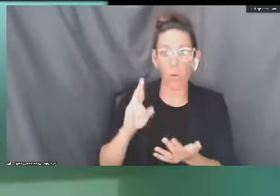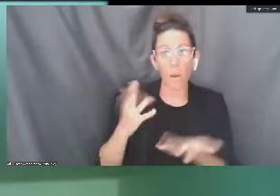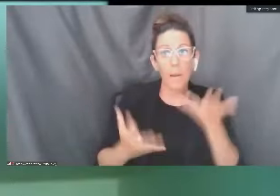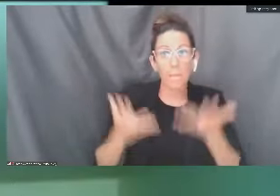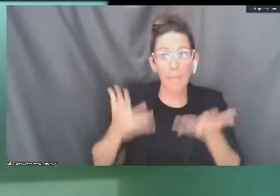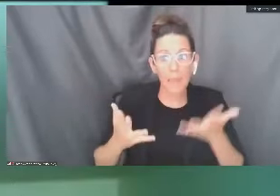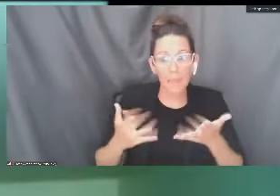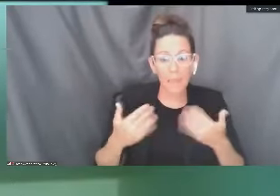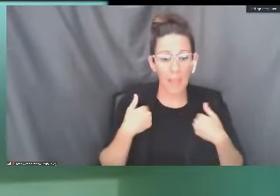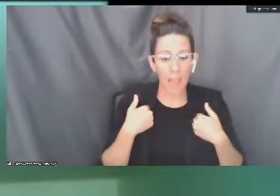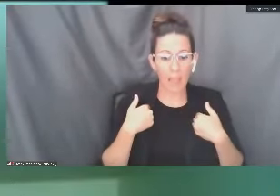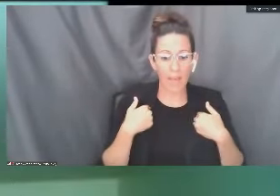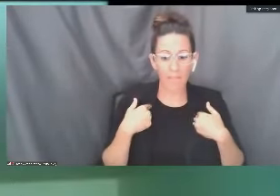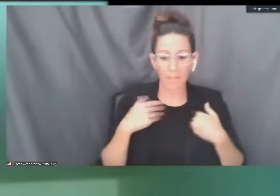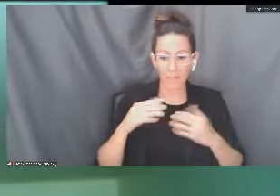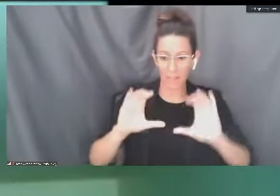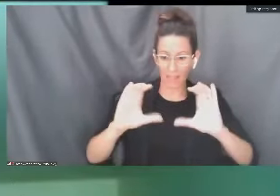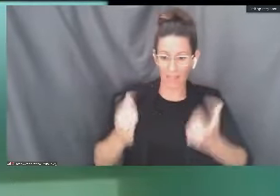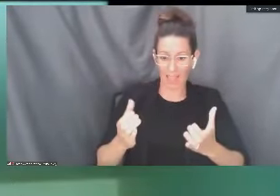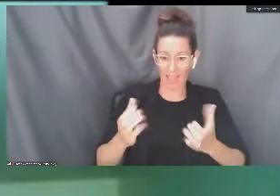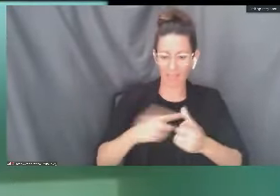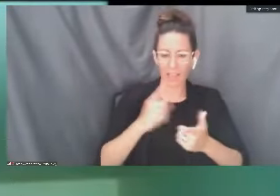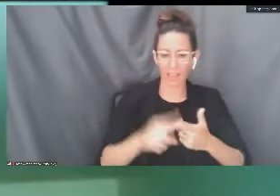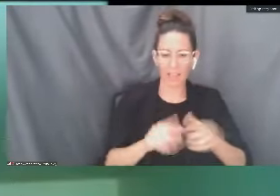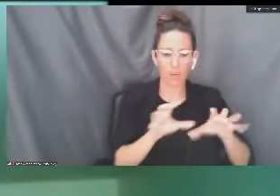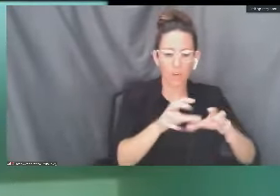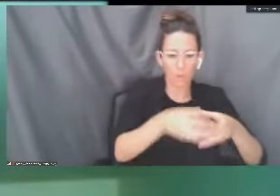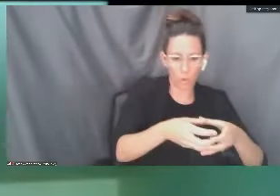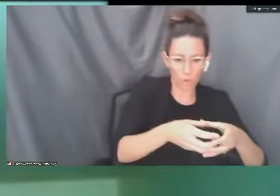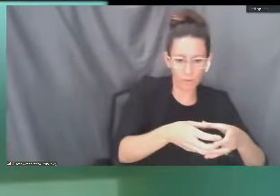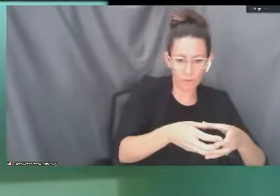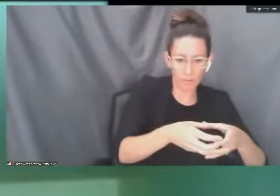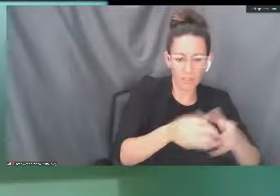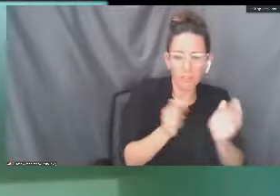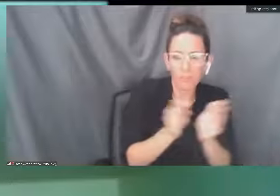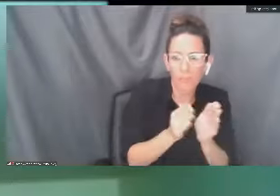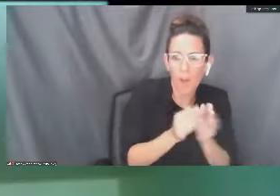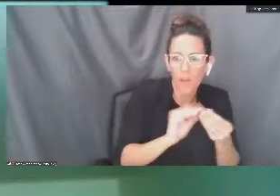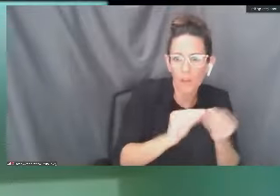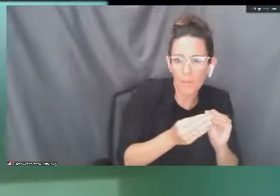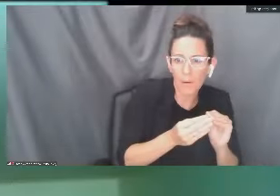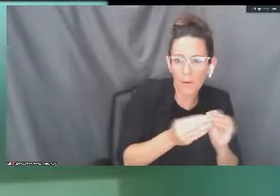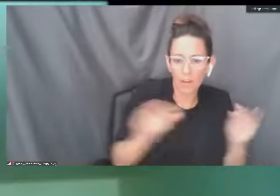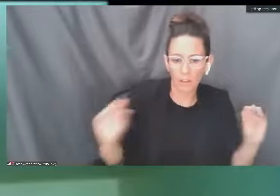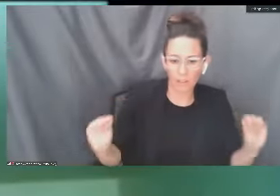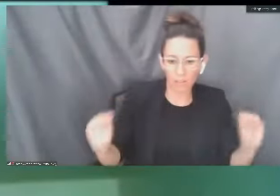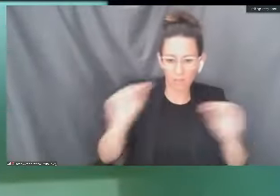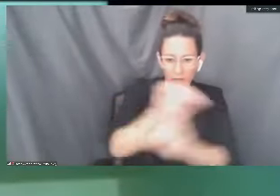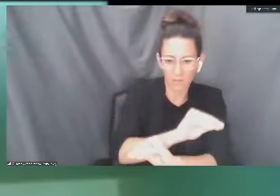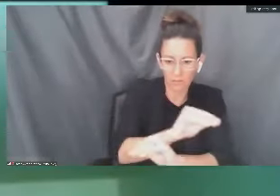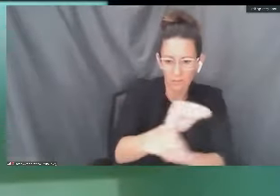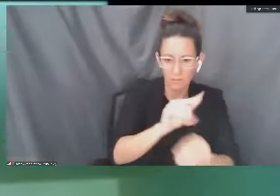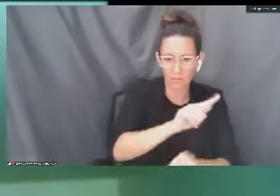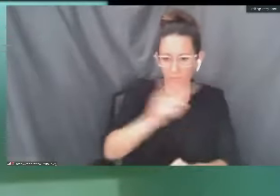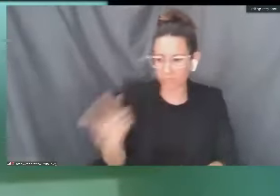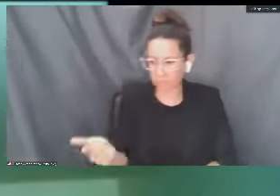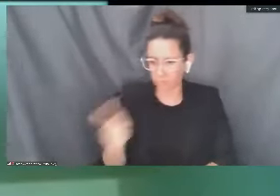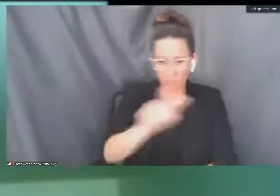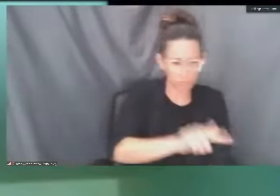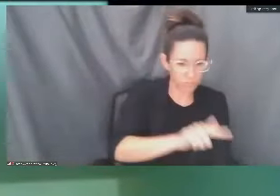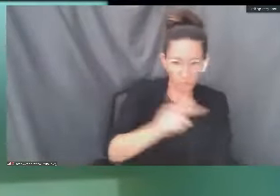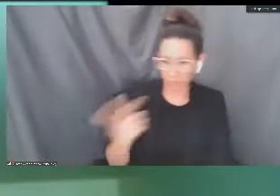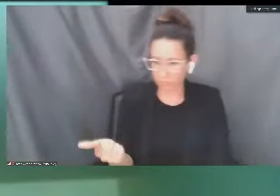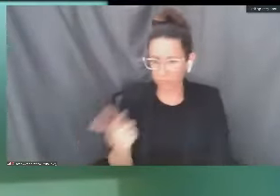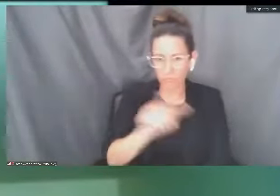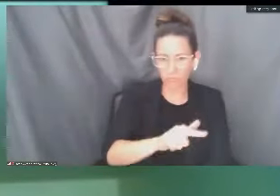groups of lab students in on different days to keep the numbers low. This is part of what is being planned right now. And I actually